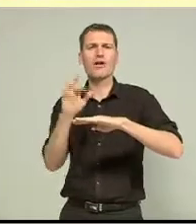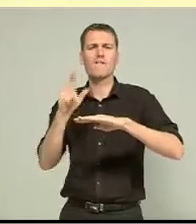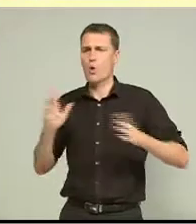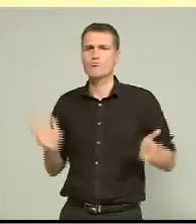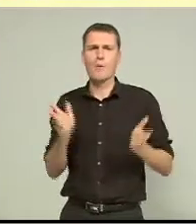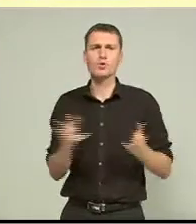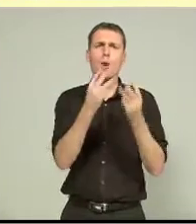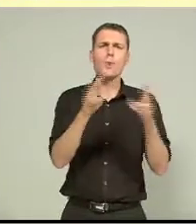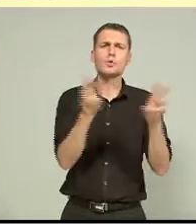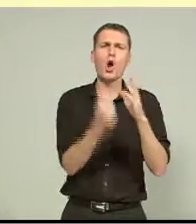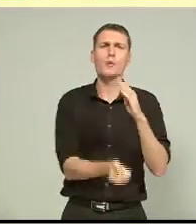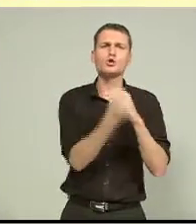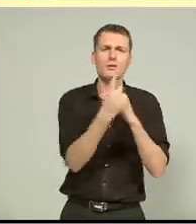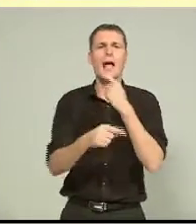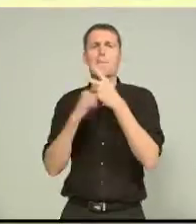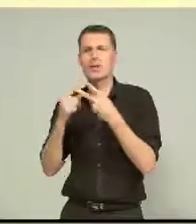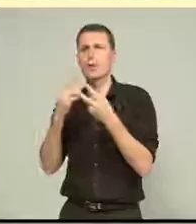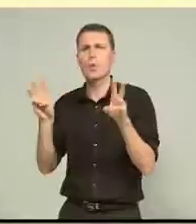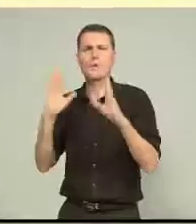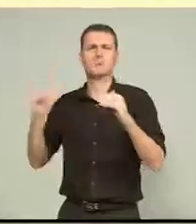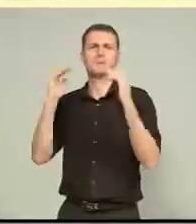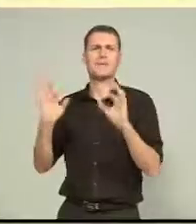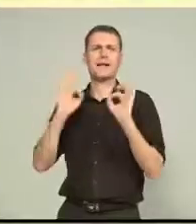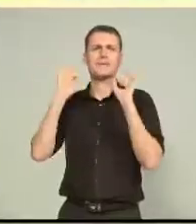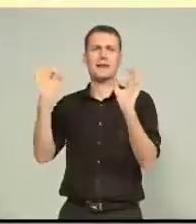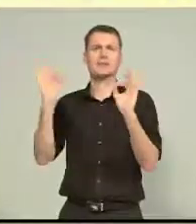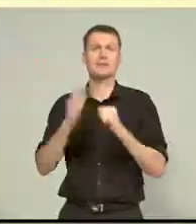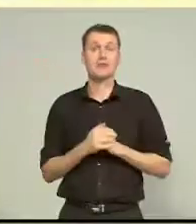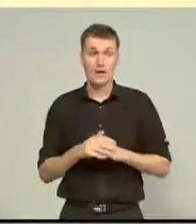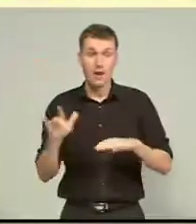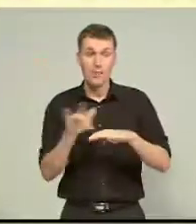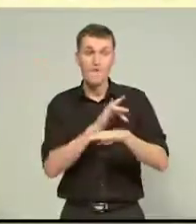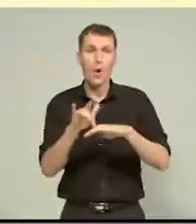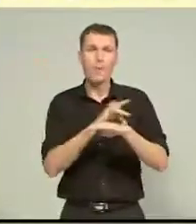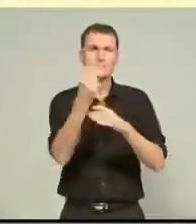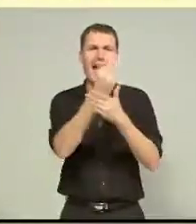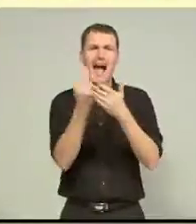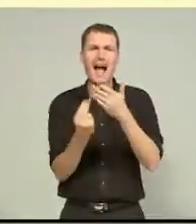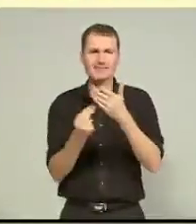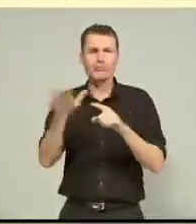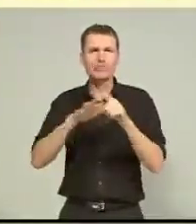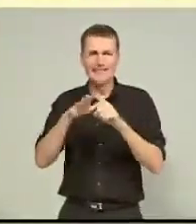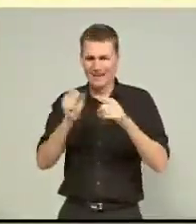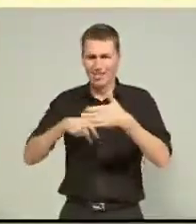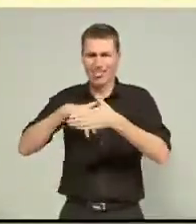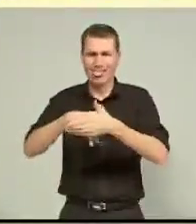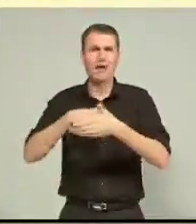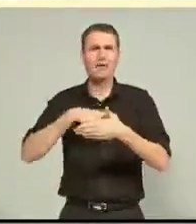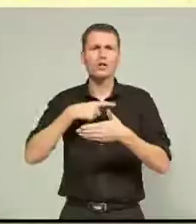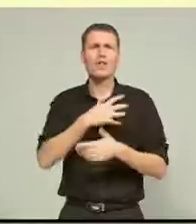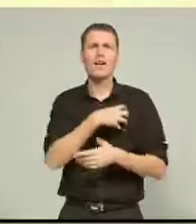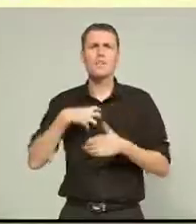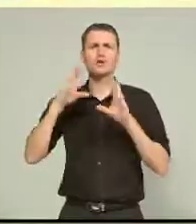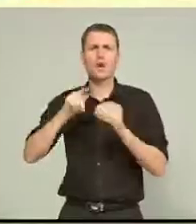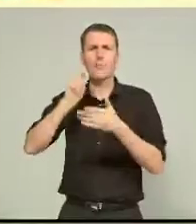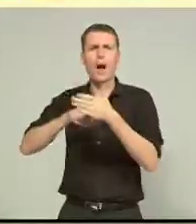both music, opportunity and excellence. The Performing Arts Precinct hit a wall in April when the Crown stopped purchasing land for it in the city